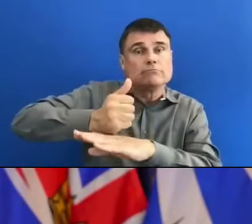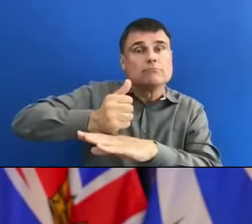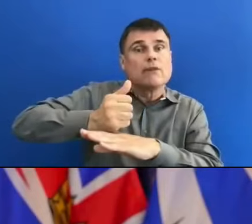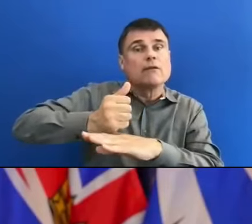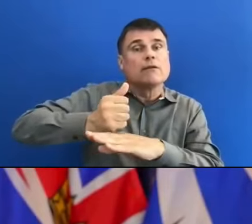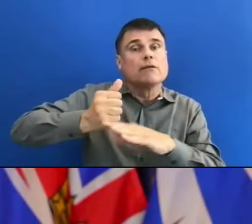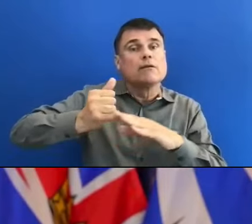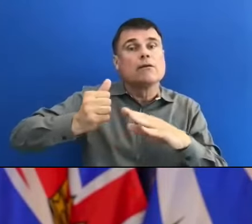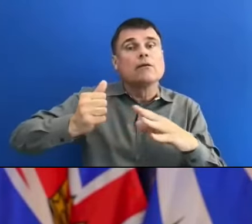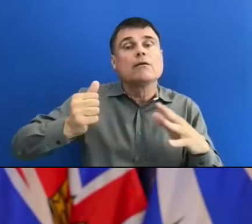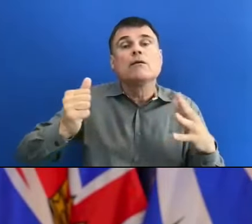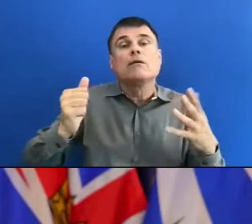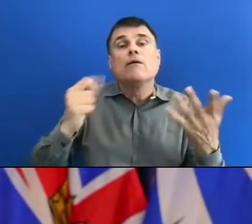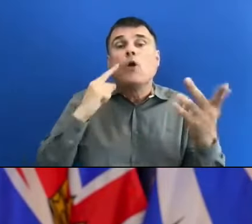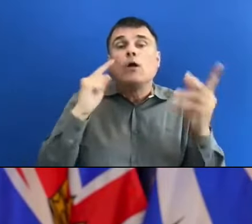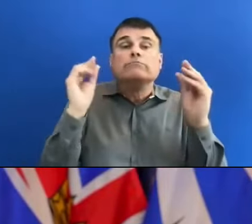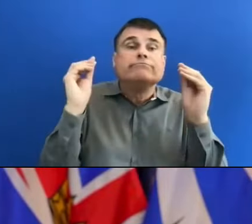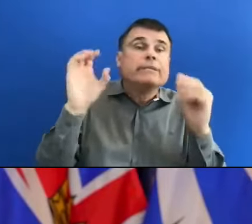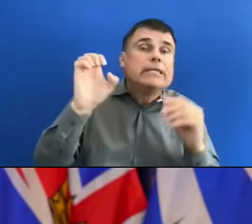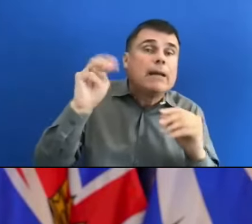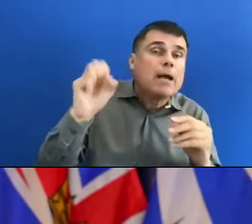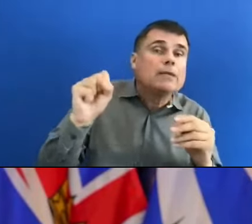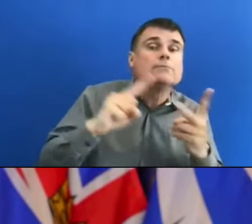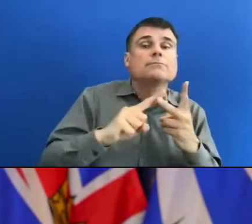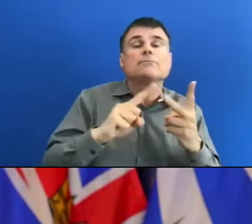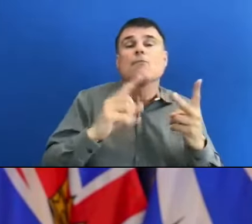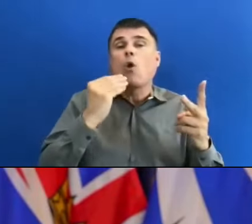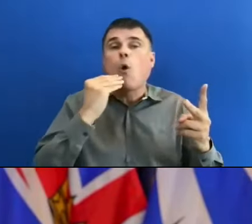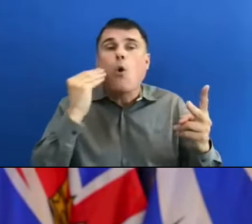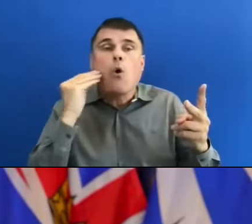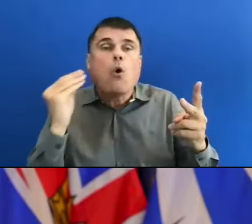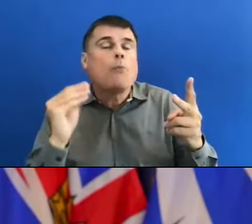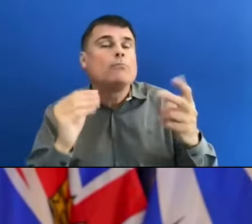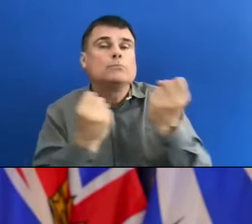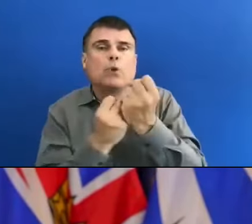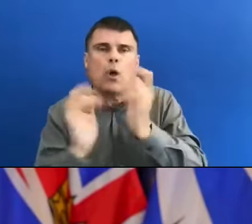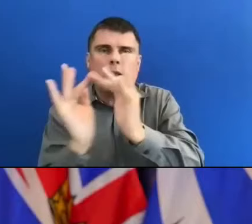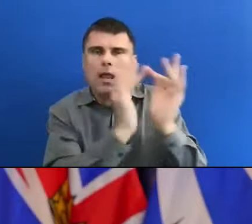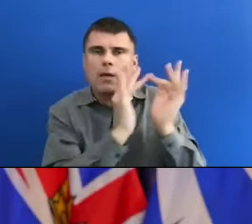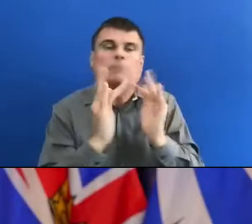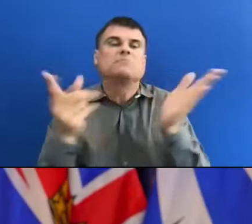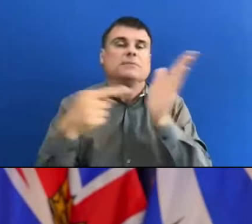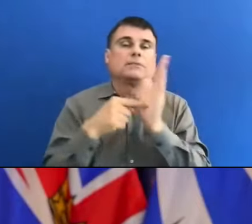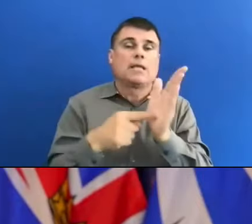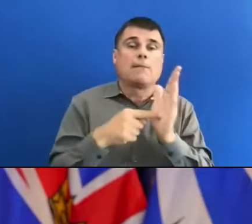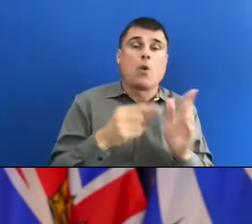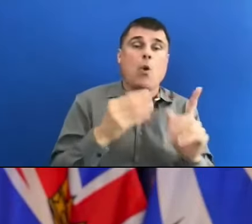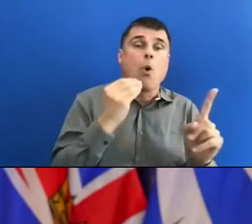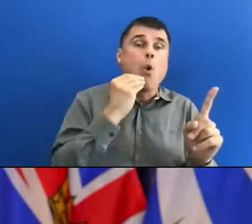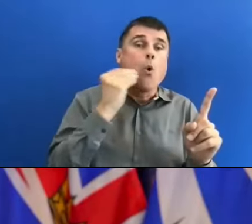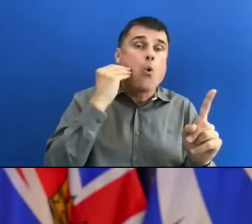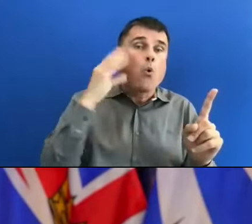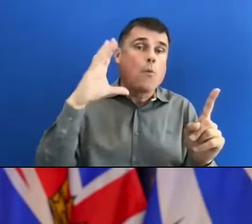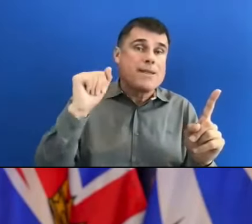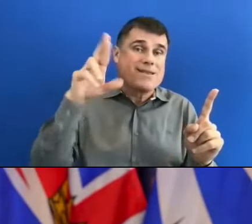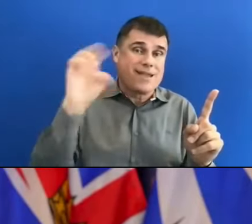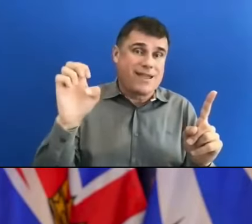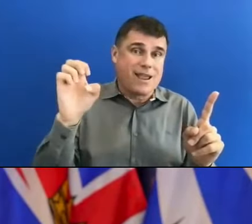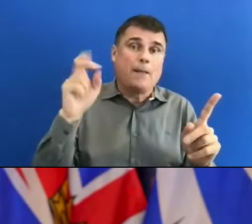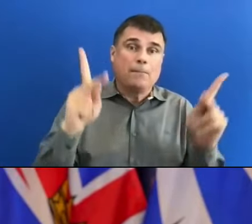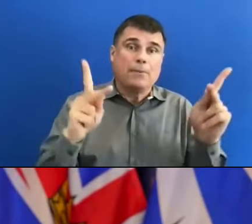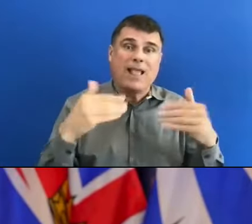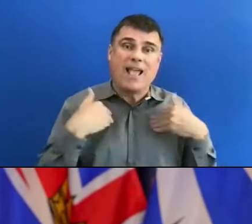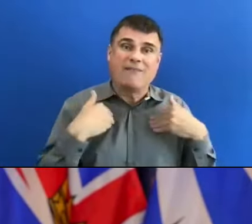It's our home support networks because by definition, people who receive public home support have underlying health phone vulnerabilities.